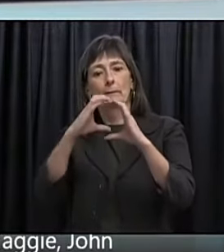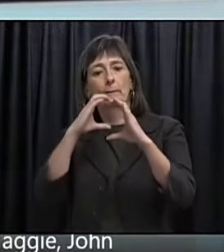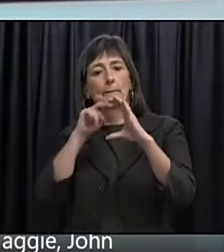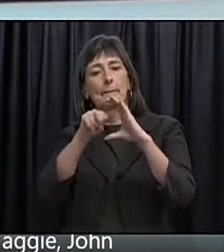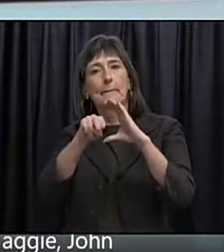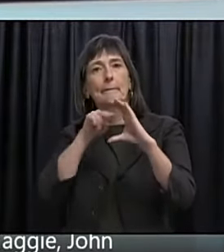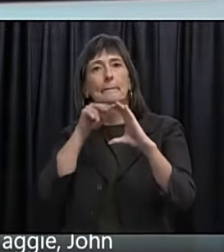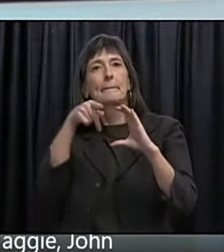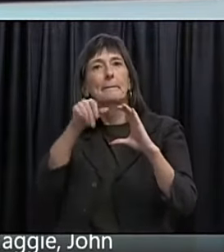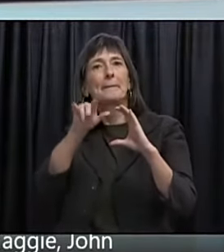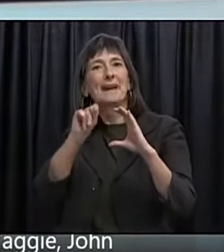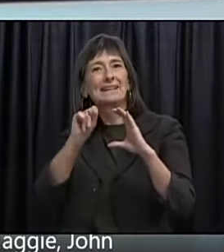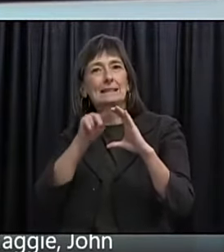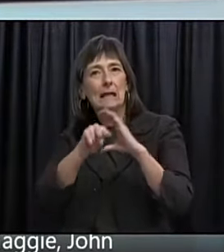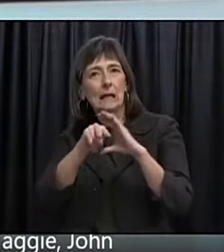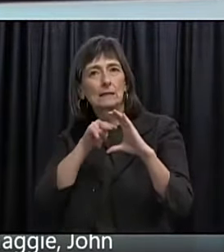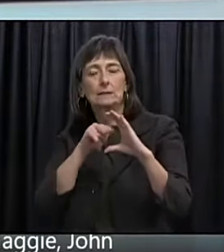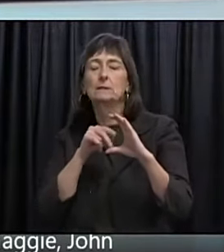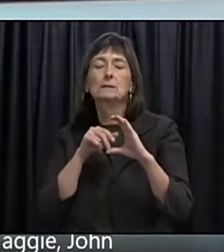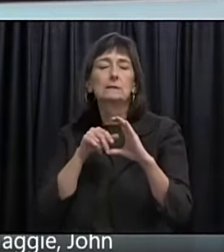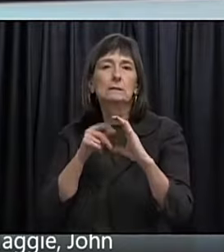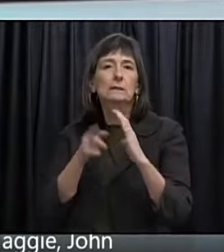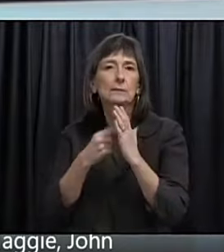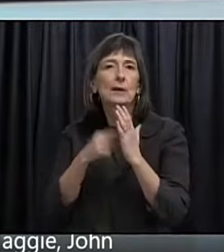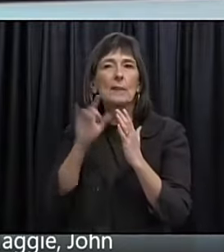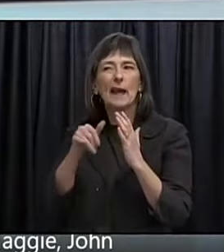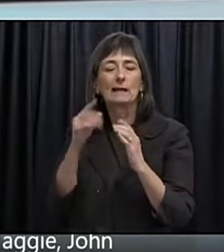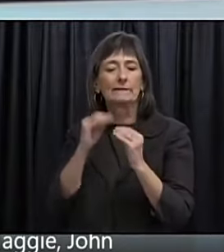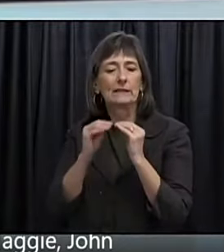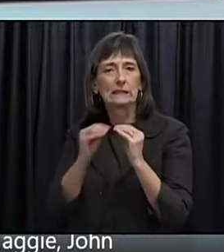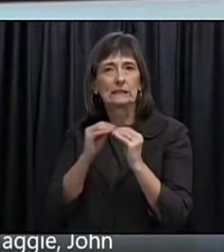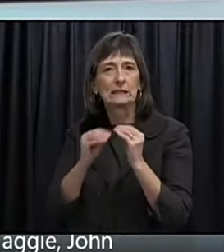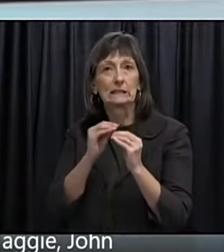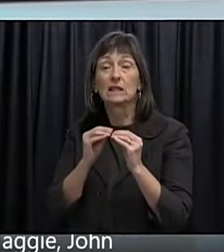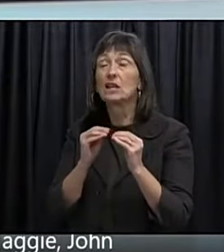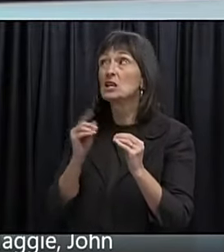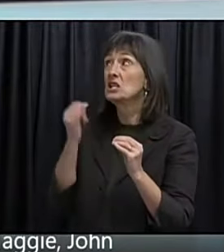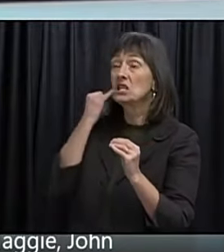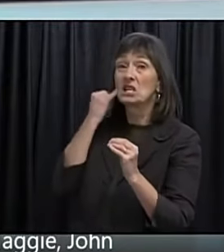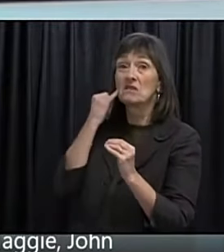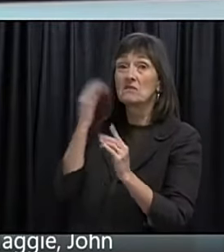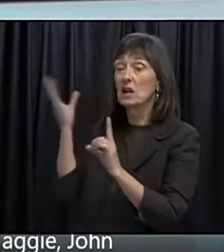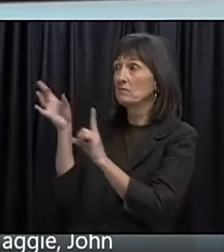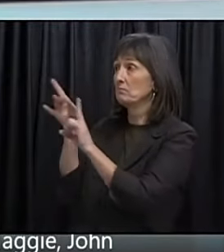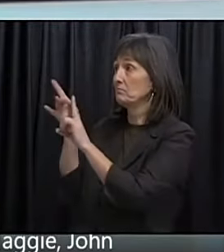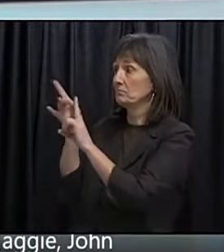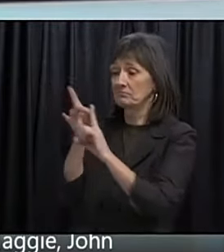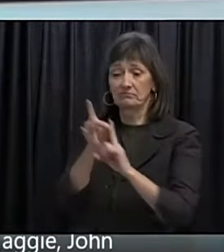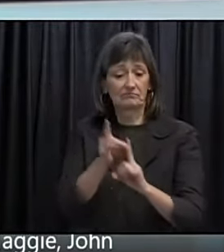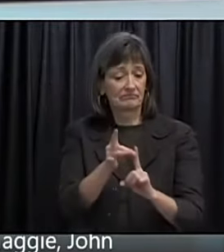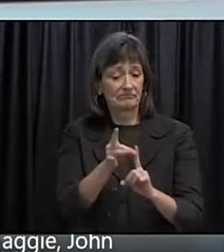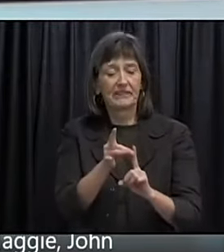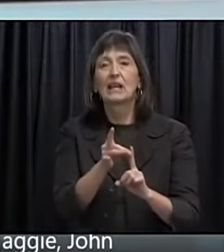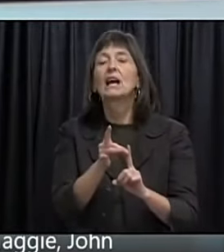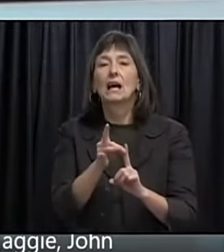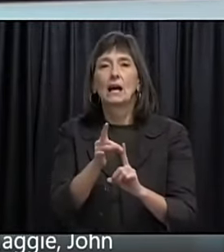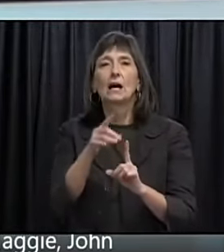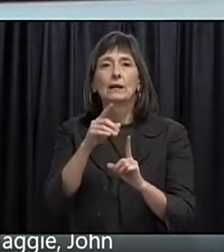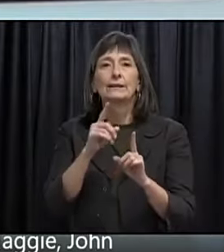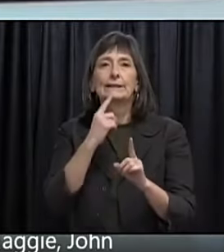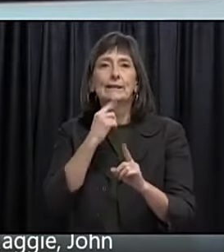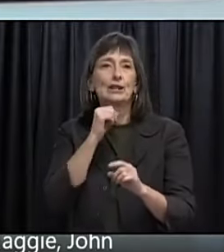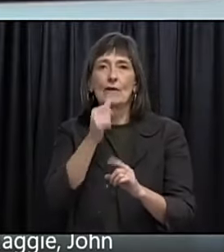That goes with it. And again. If these people. Test positive. They show up. As. Non-resident. And.